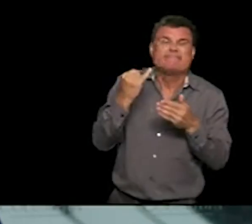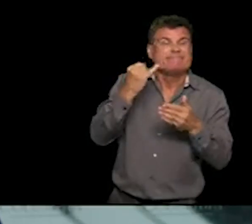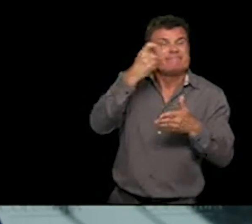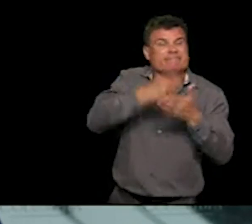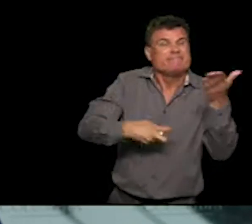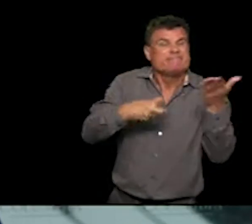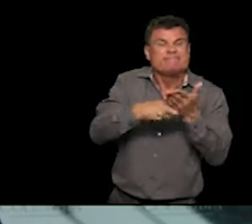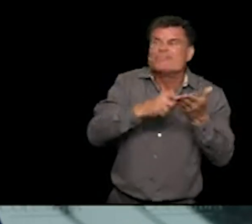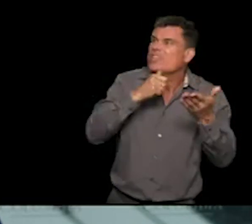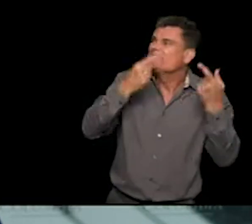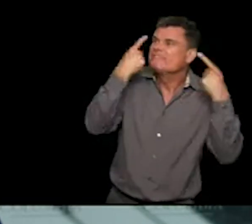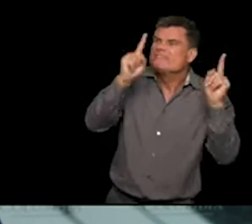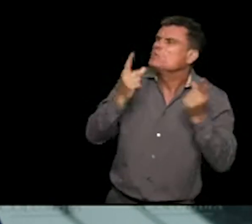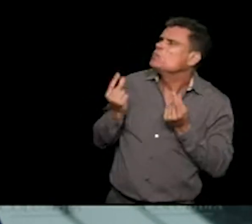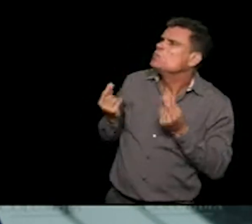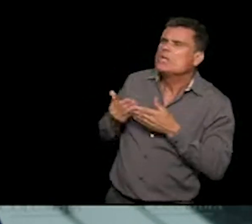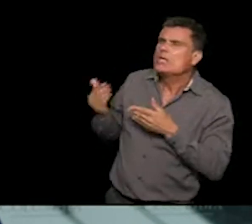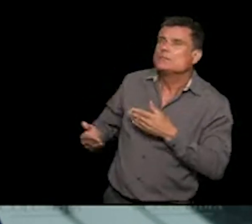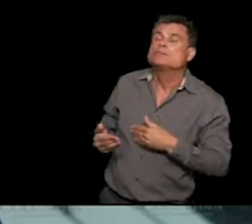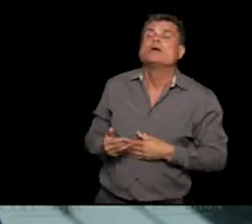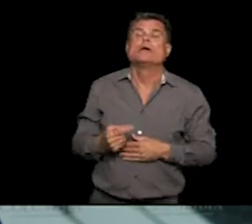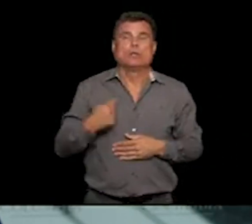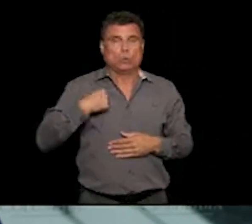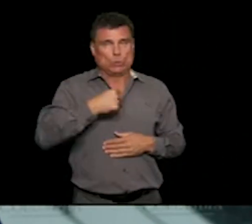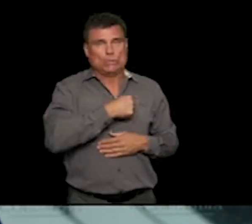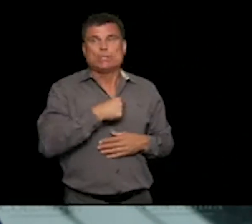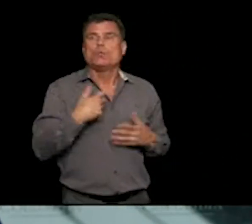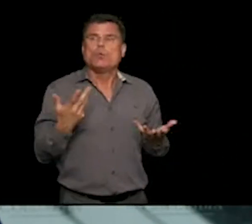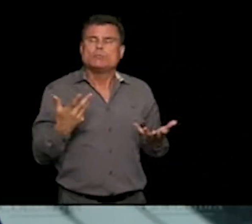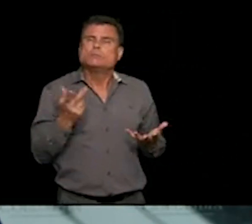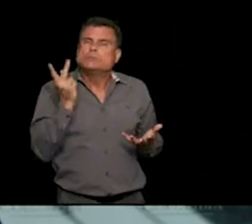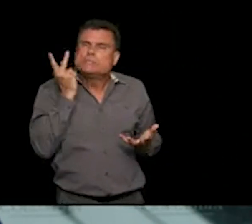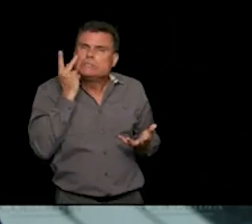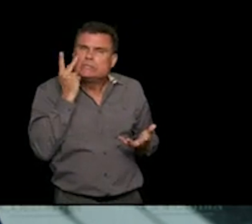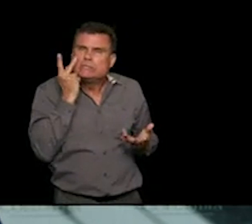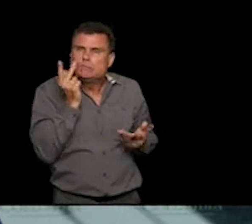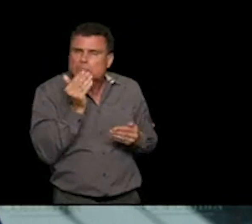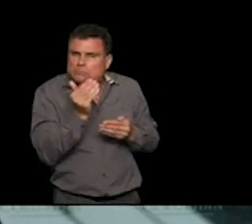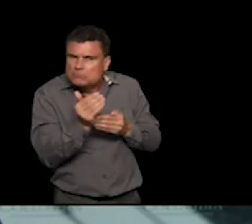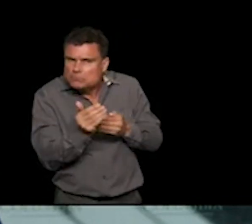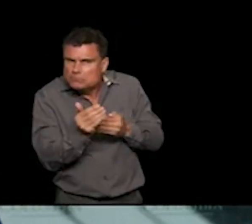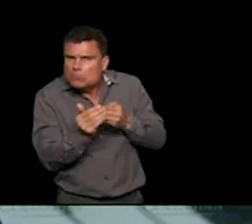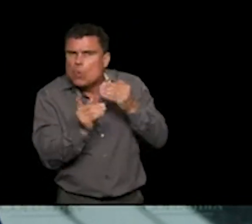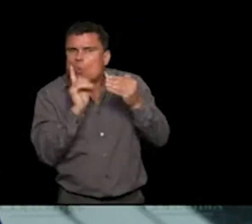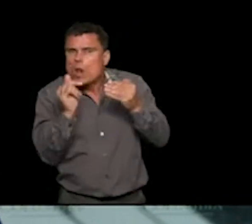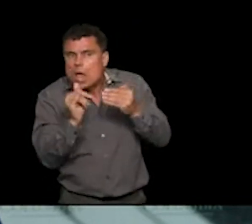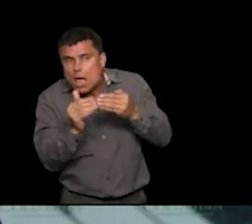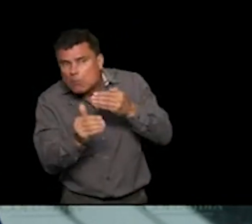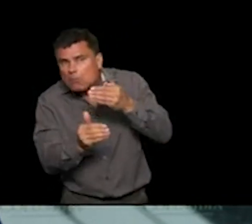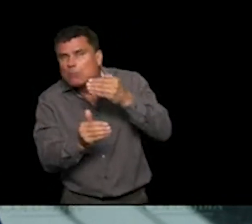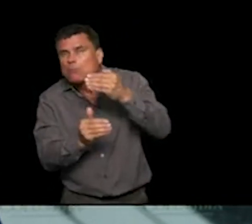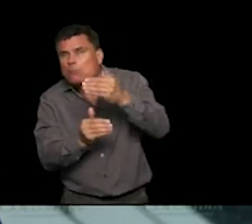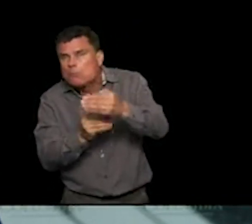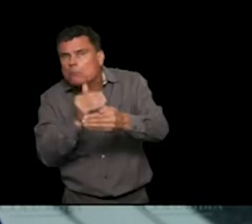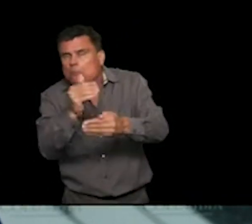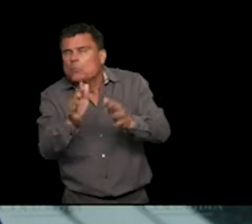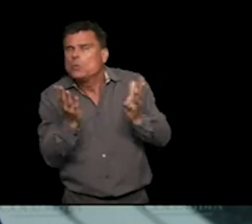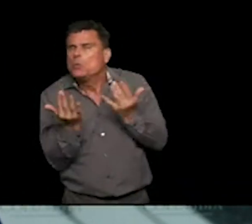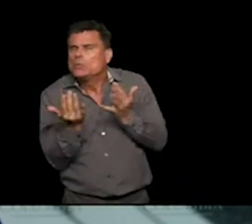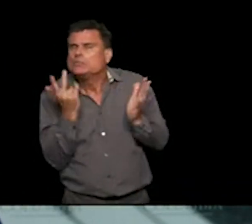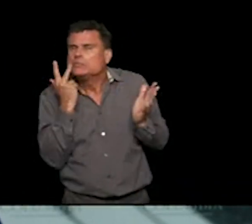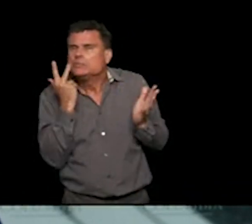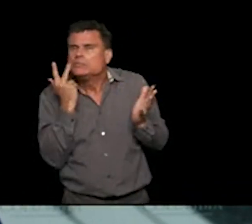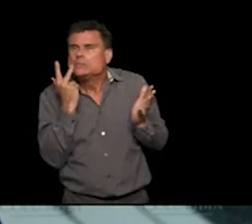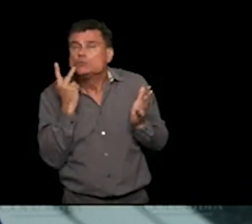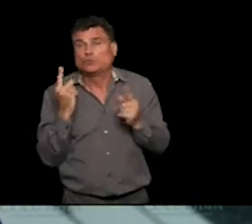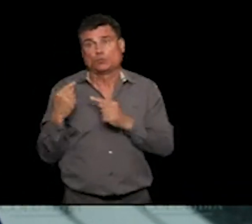As I said earlier, what we've always taken is a progressive approach, and the reality is most people are abiding by that. Most people are